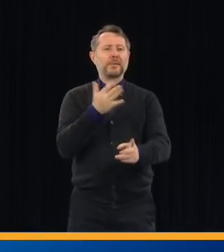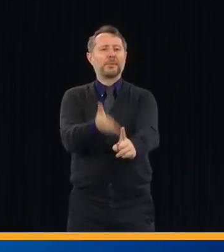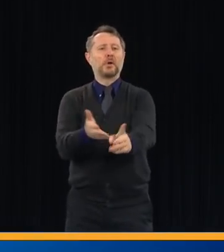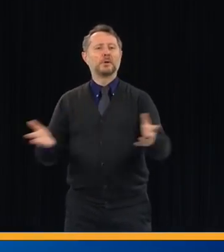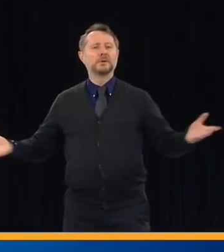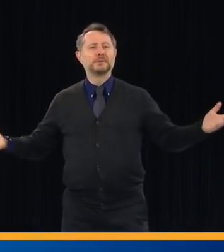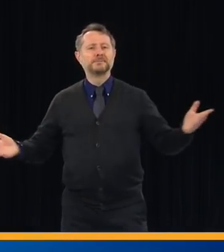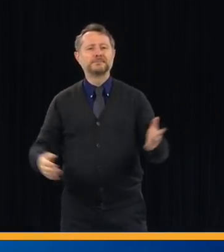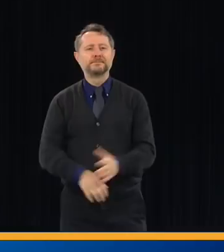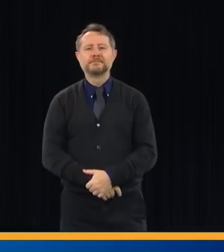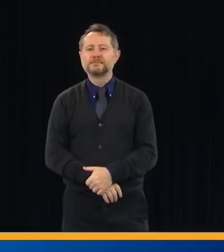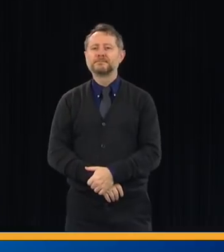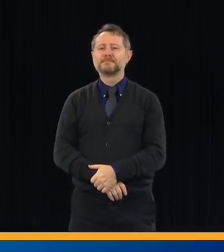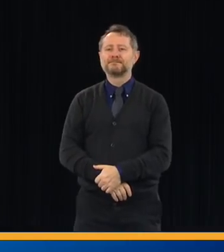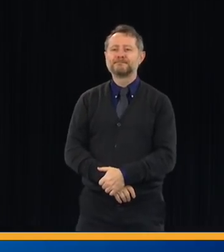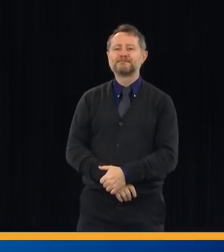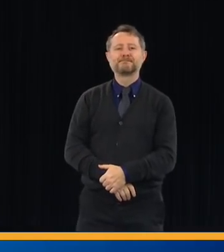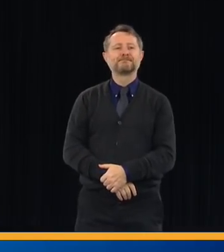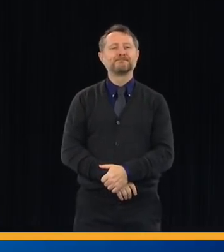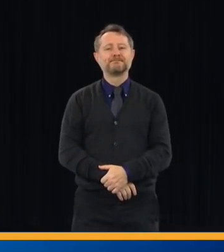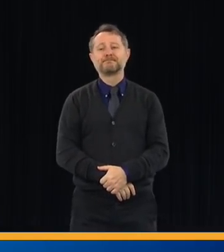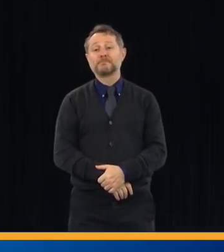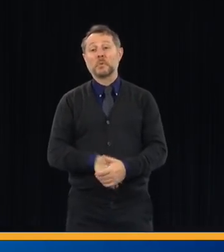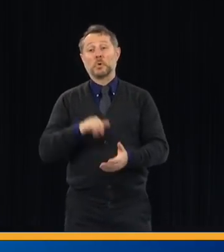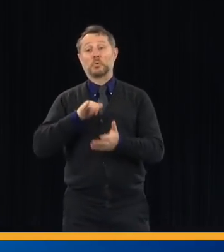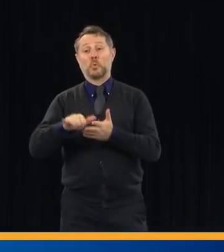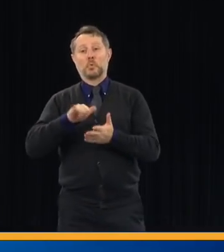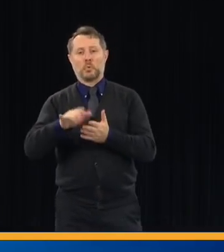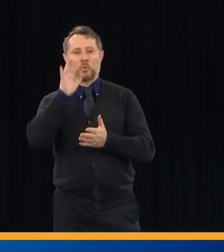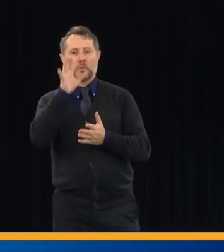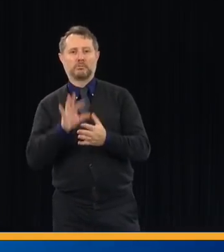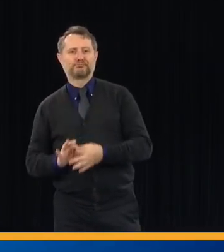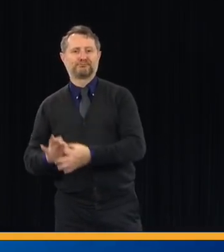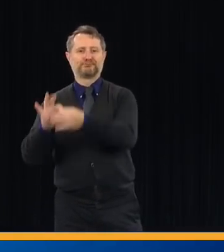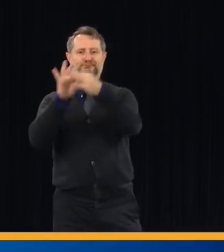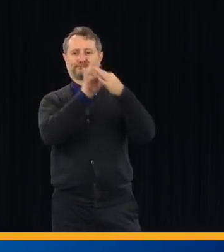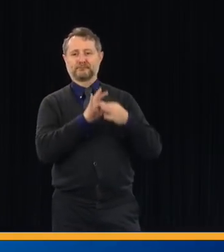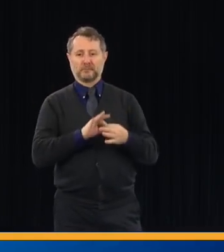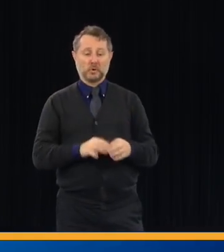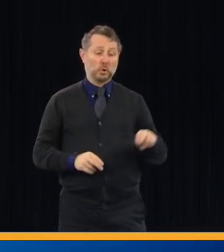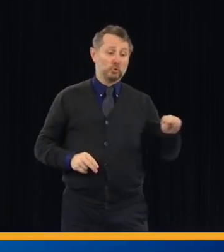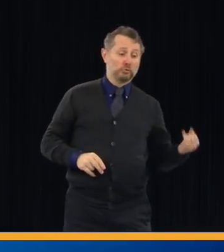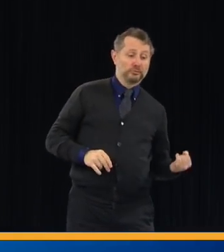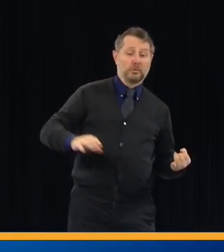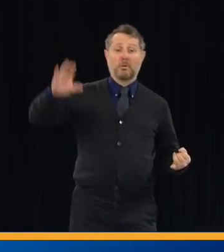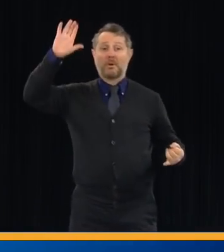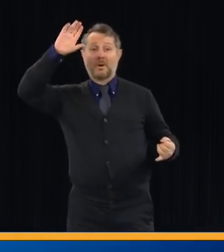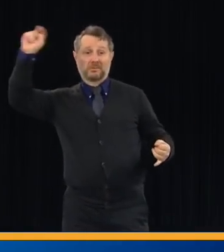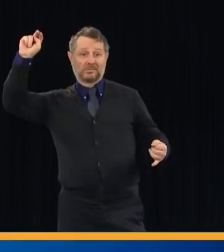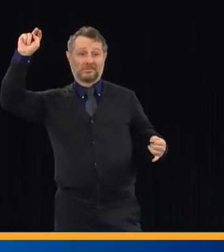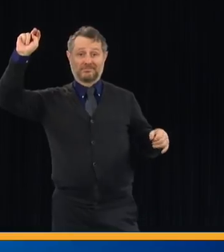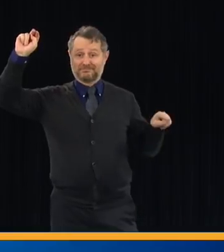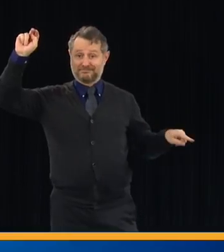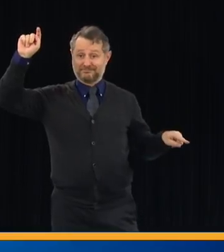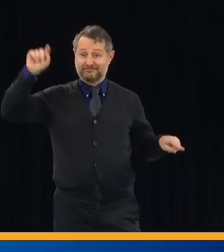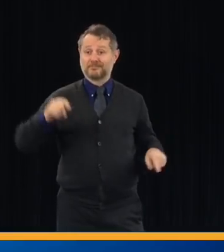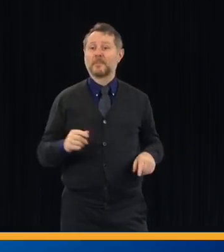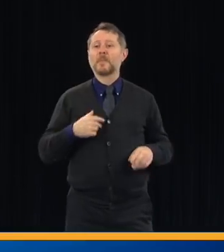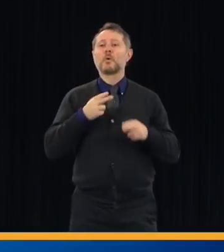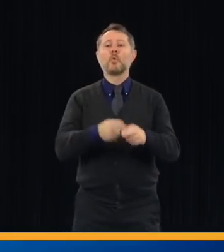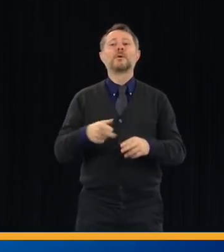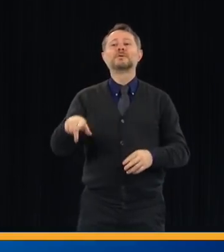We're going to work with our neighboring states because this is the tri-state area. It's a regional economy.